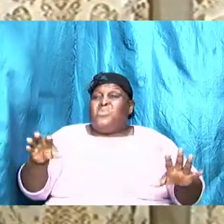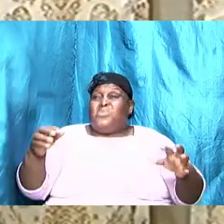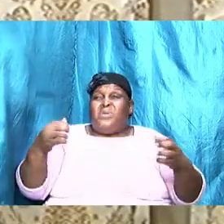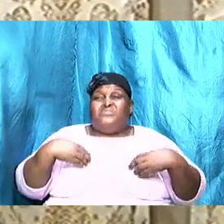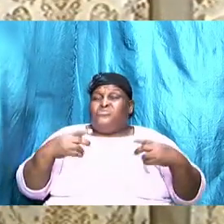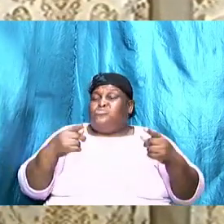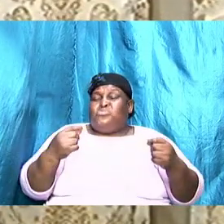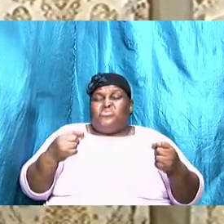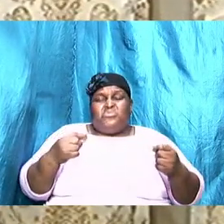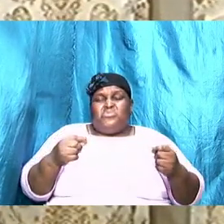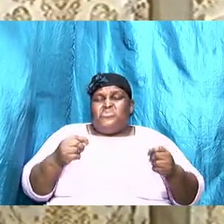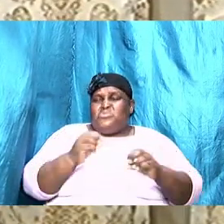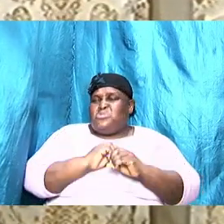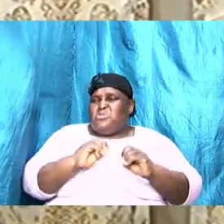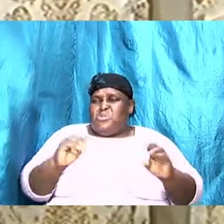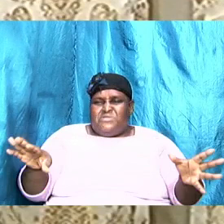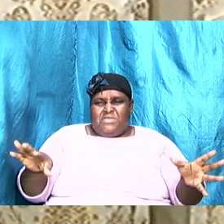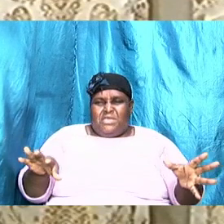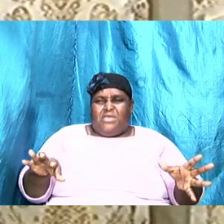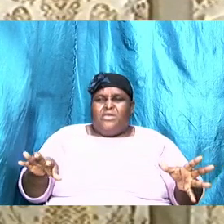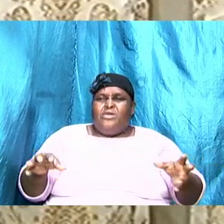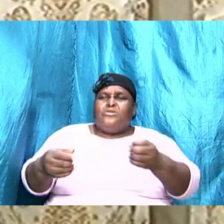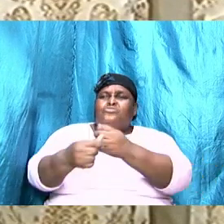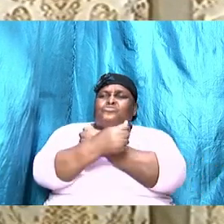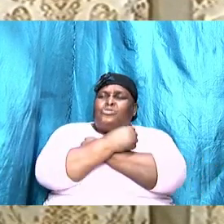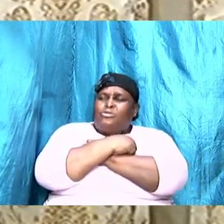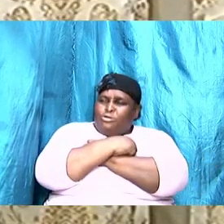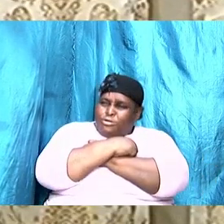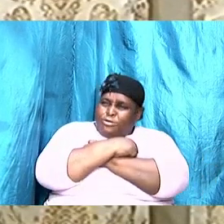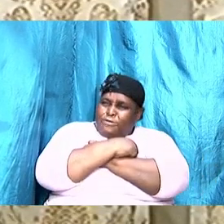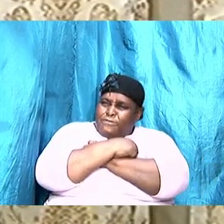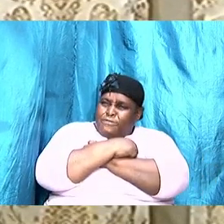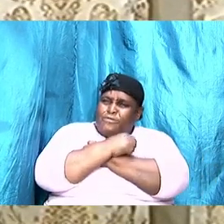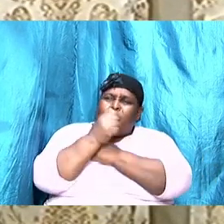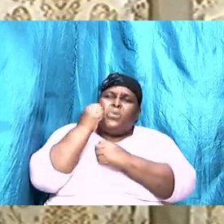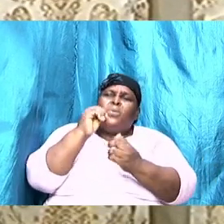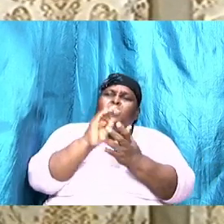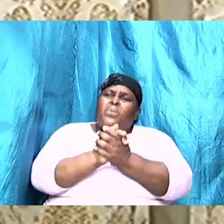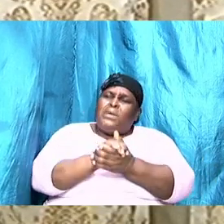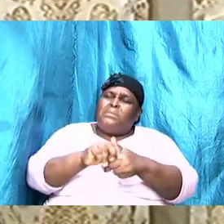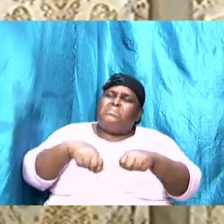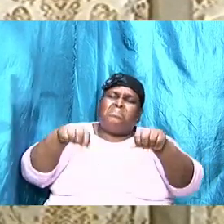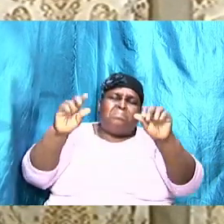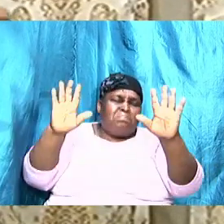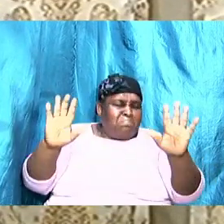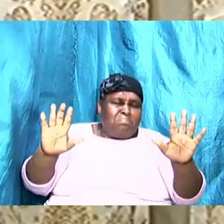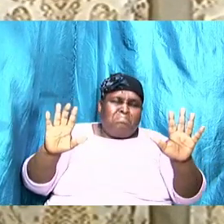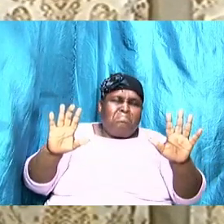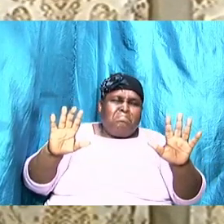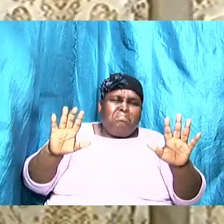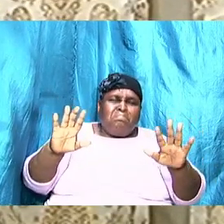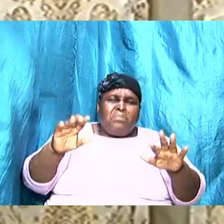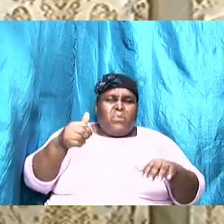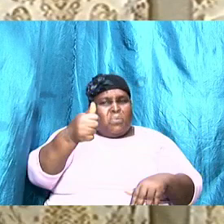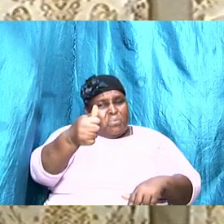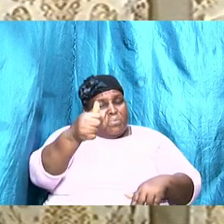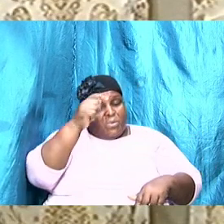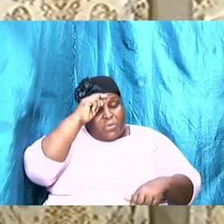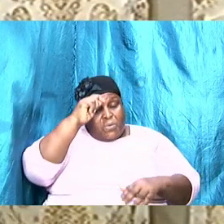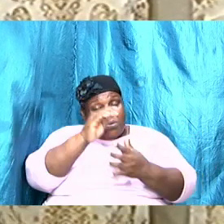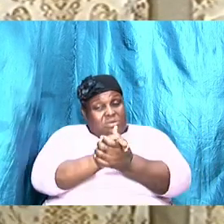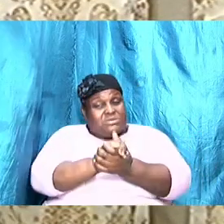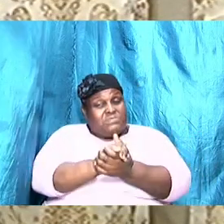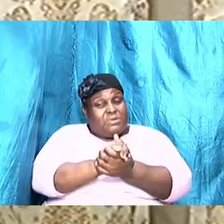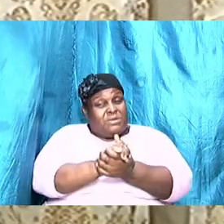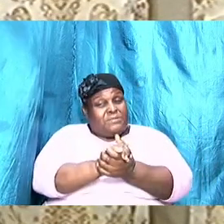your wives. Wives, be in subjection to your own husbands. No strings attached. It is a hard pill to swallow.